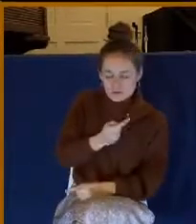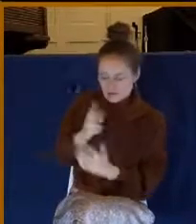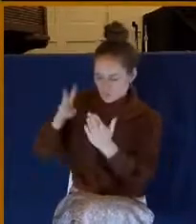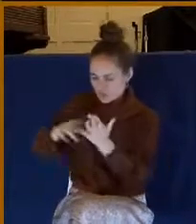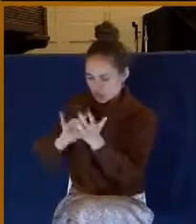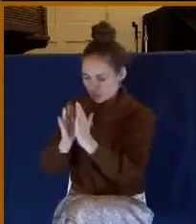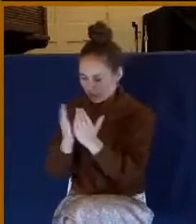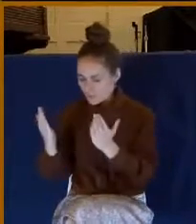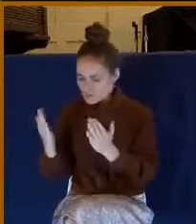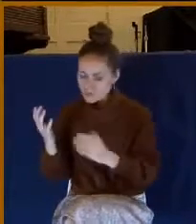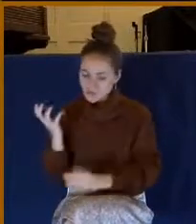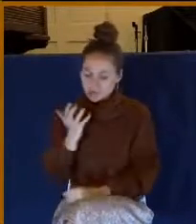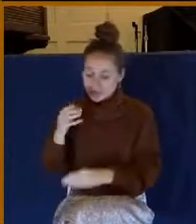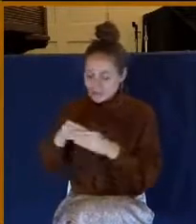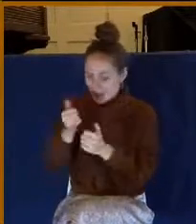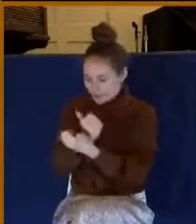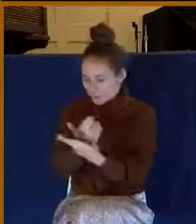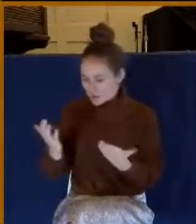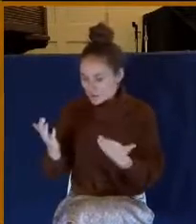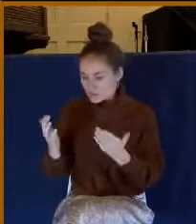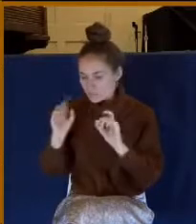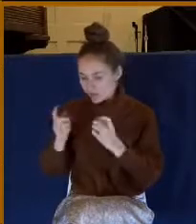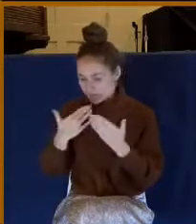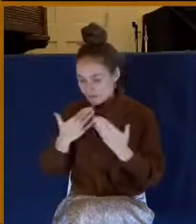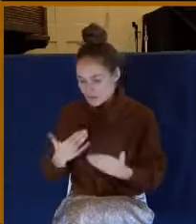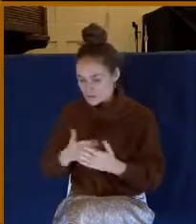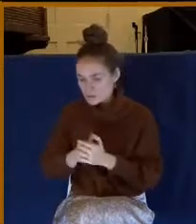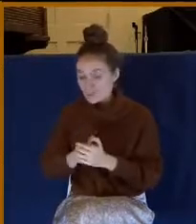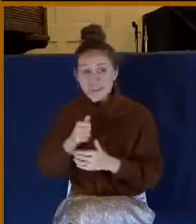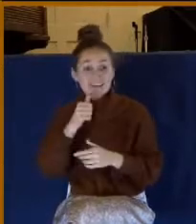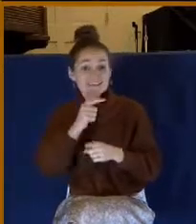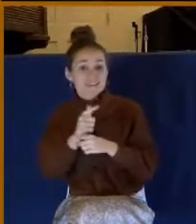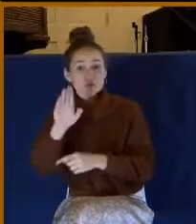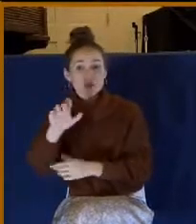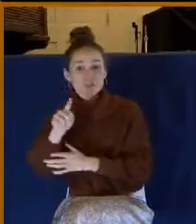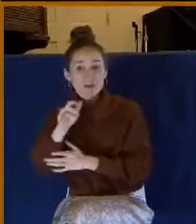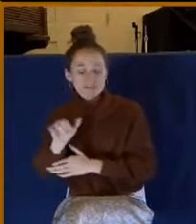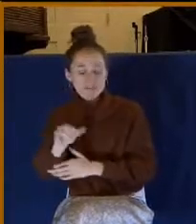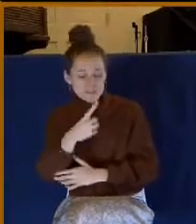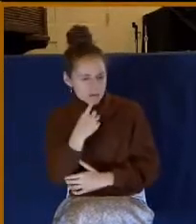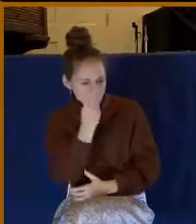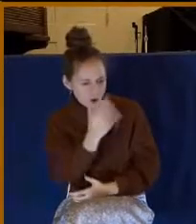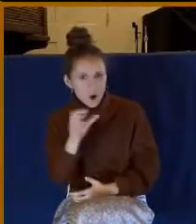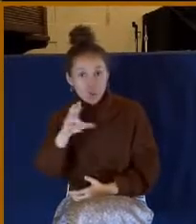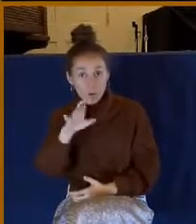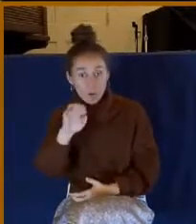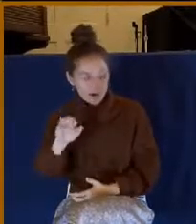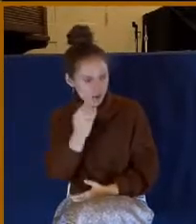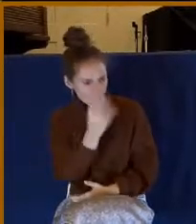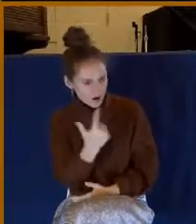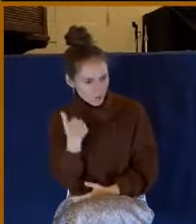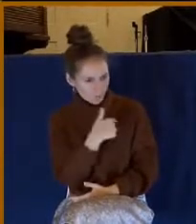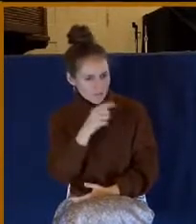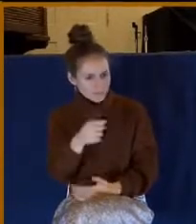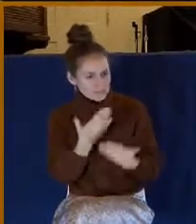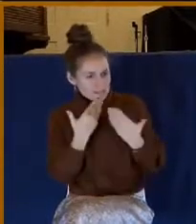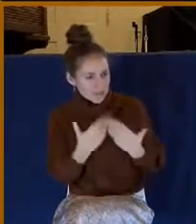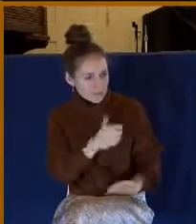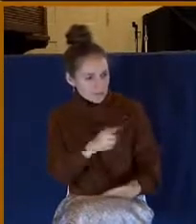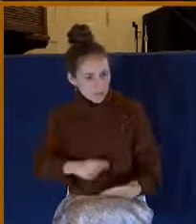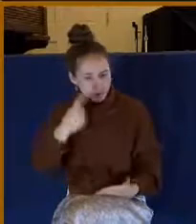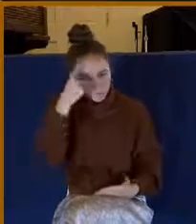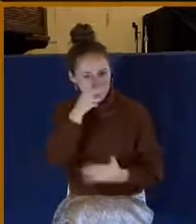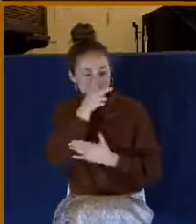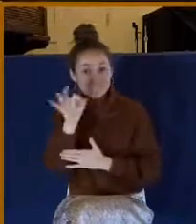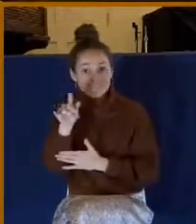Betsy said to Corrie, Corrie, we have to give thanks for these fleas. And Corrie looked at her sister and said, there's no way I'm going to be